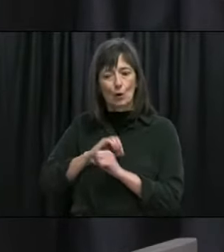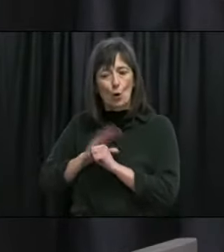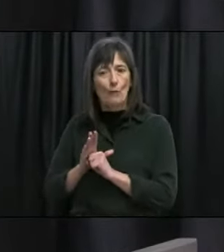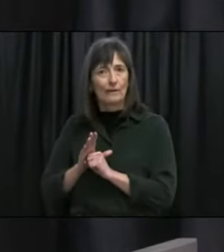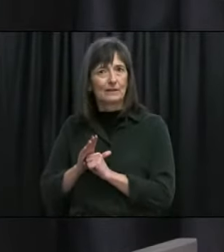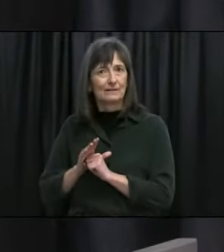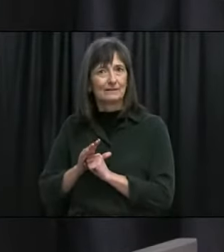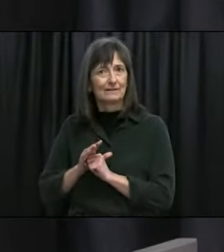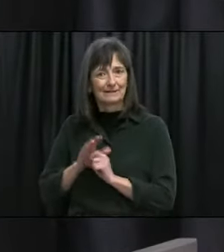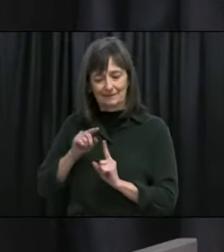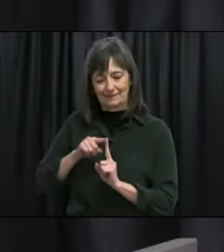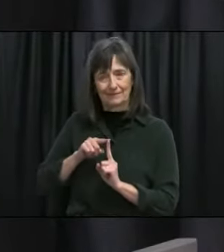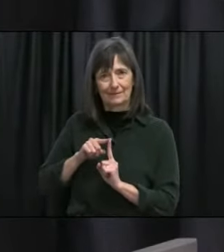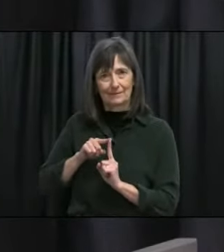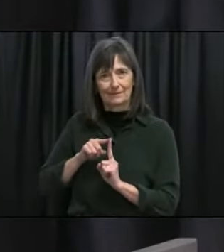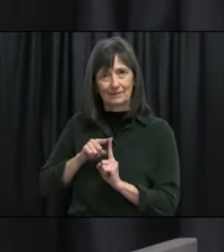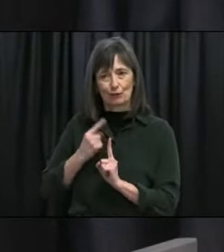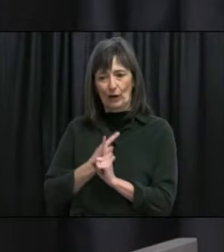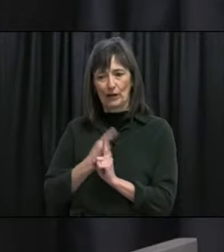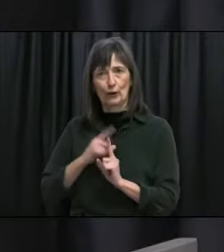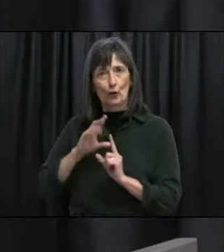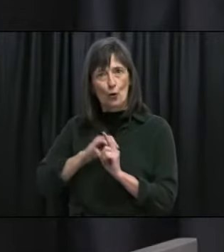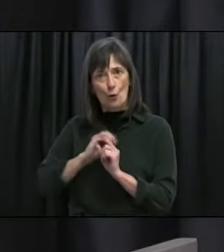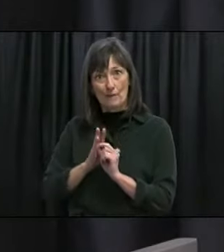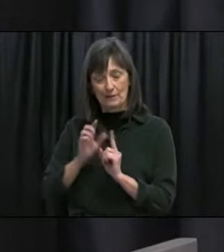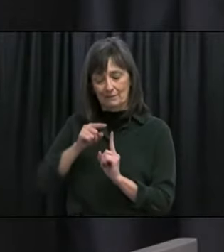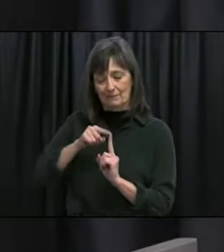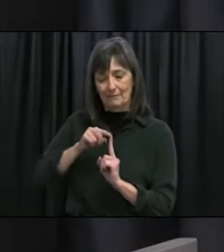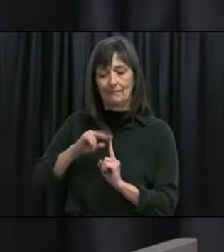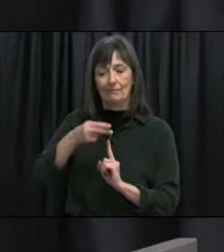not every case will have to be tested but certainly